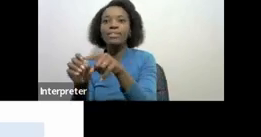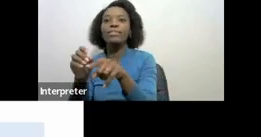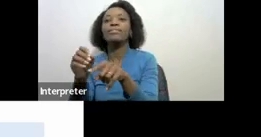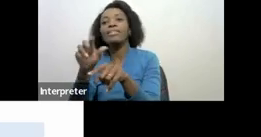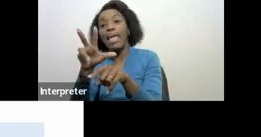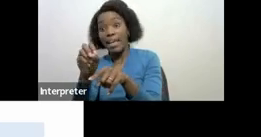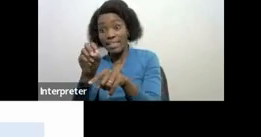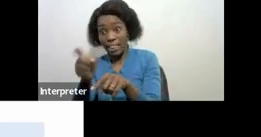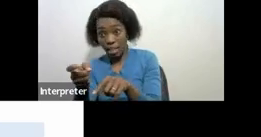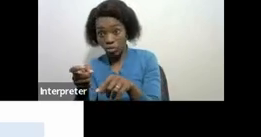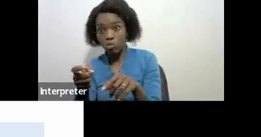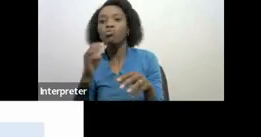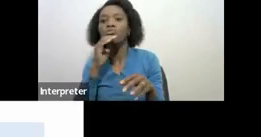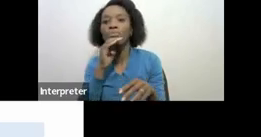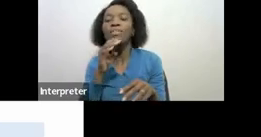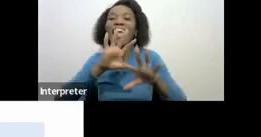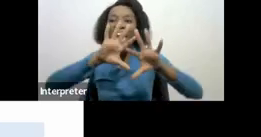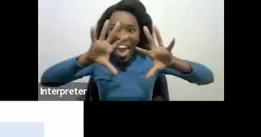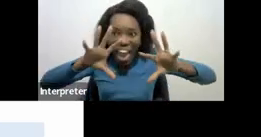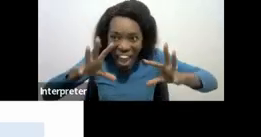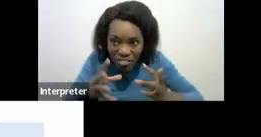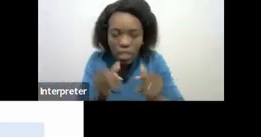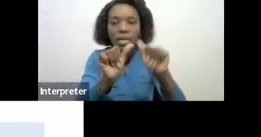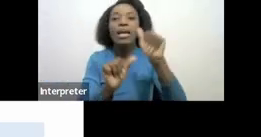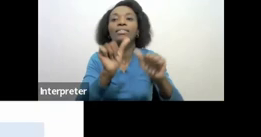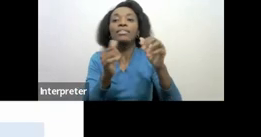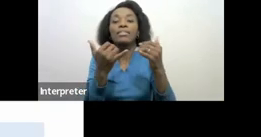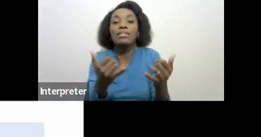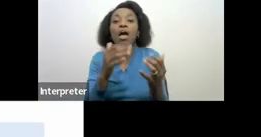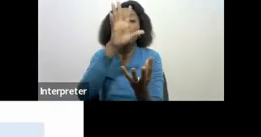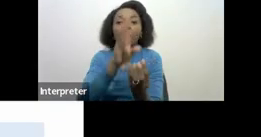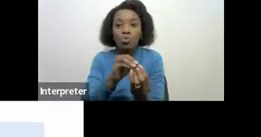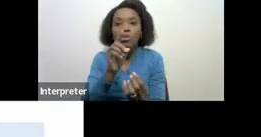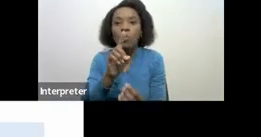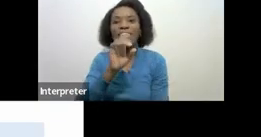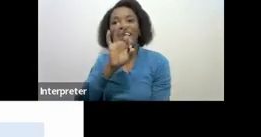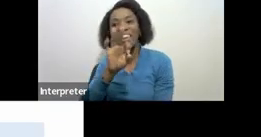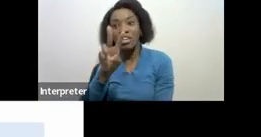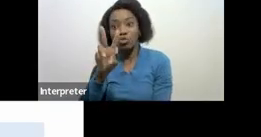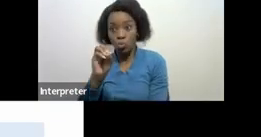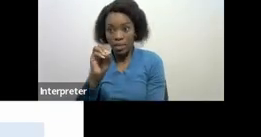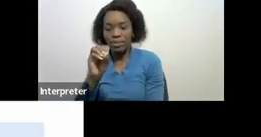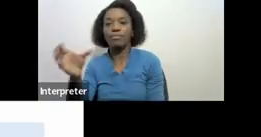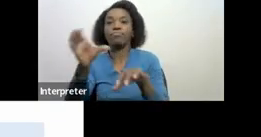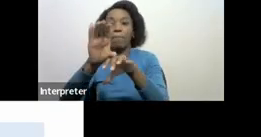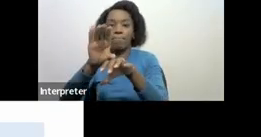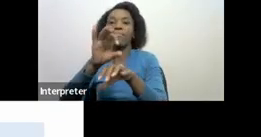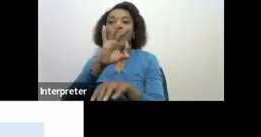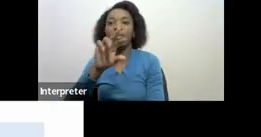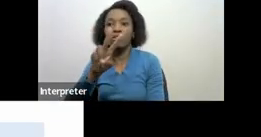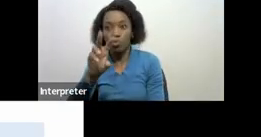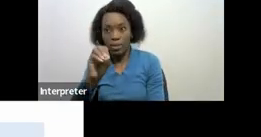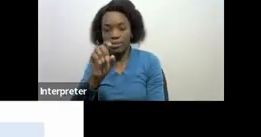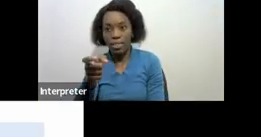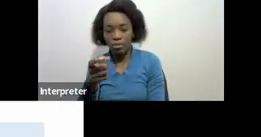,000. On the total assessment or on the total income it was $320,000. The normal tax payable or the